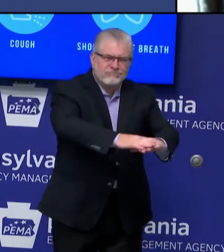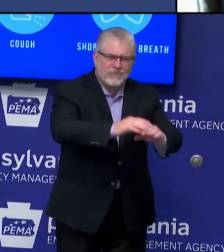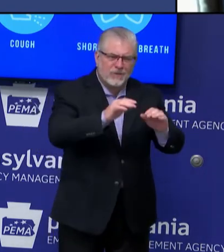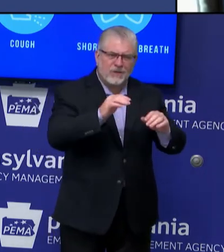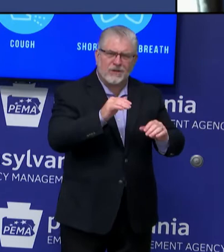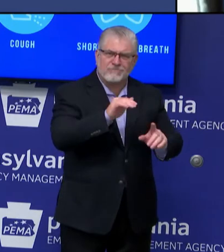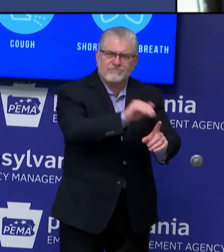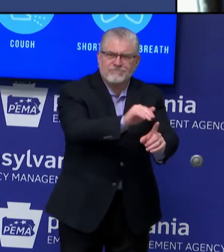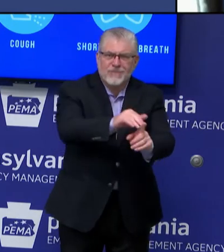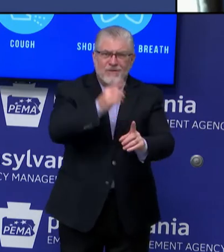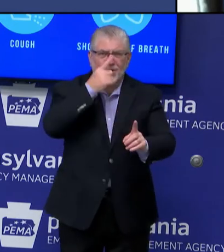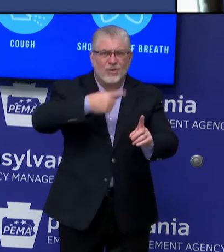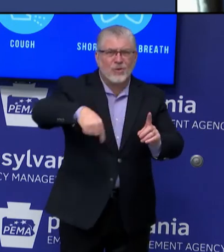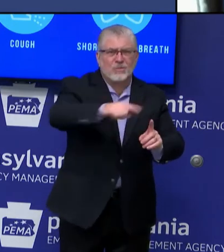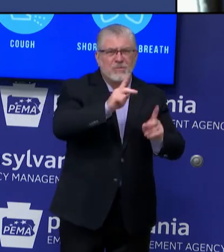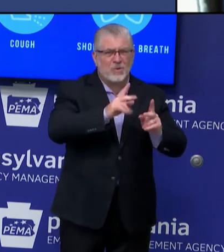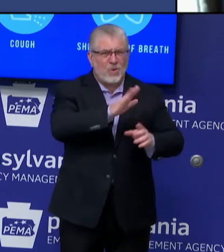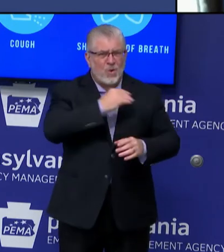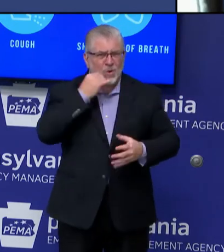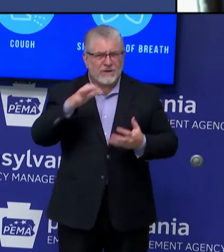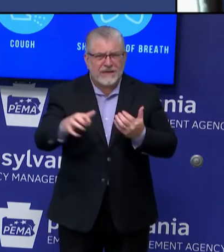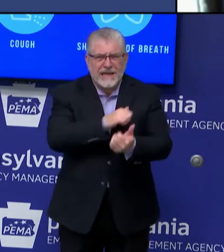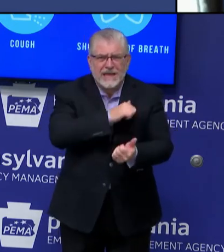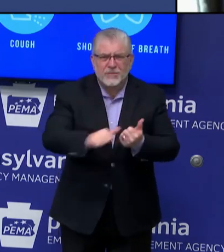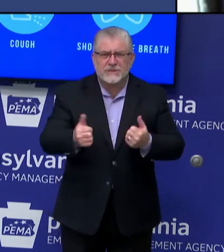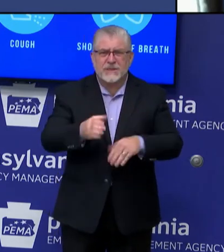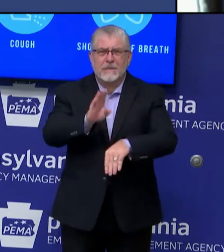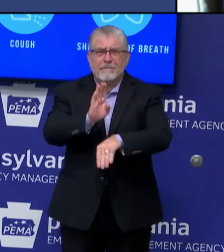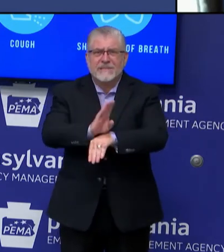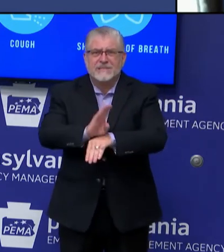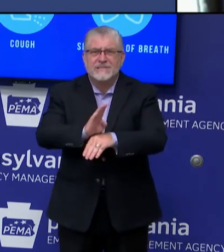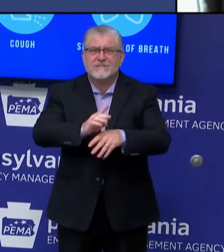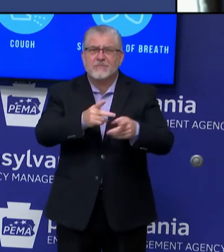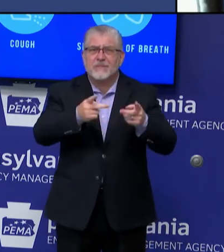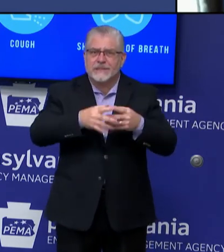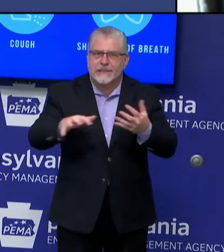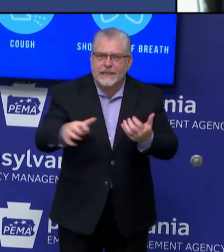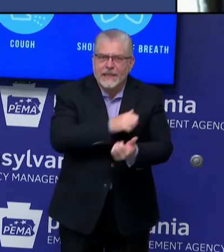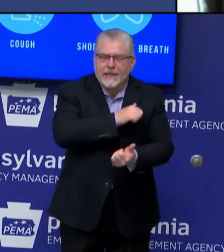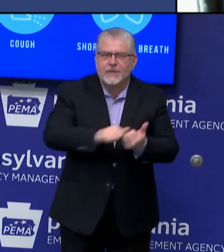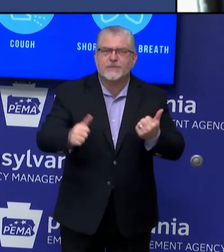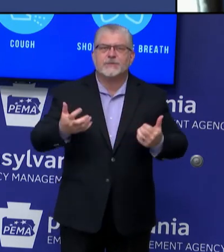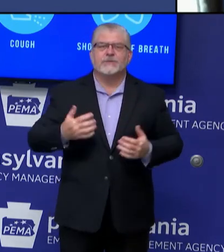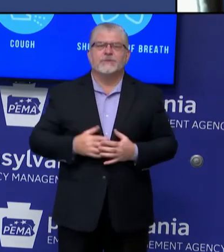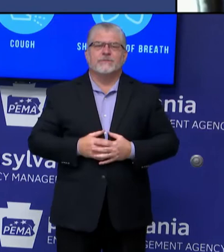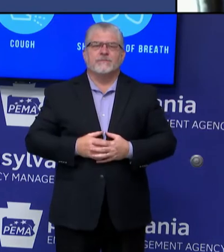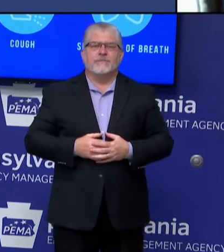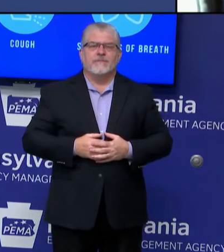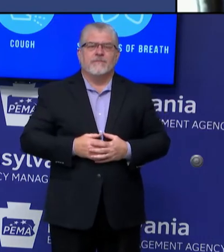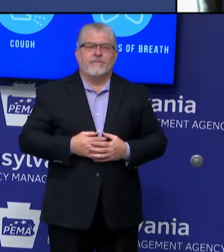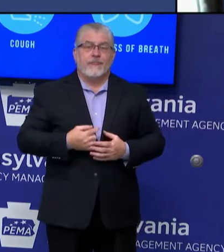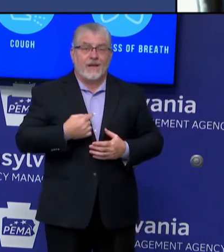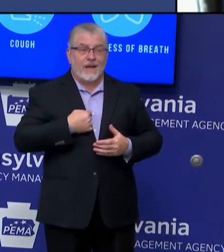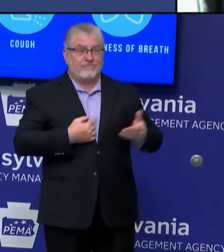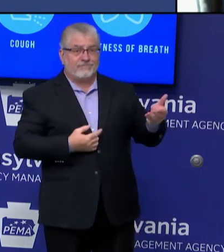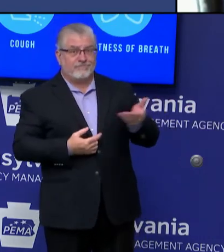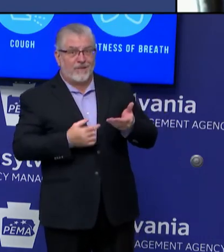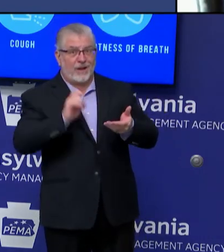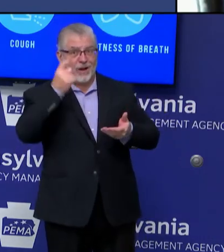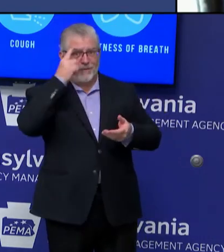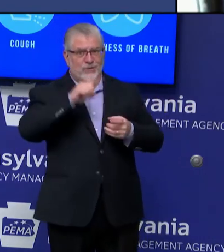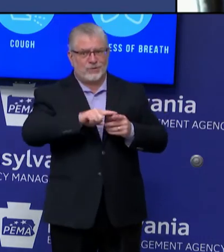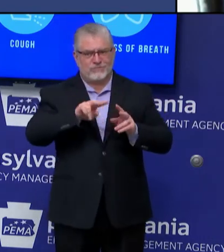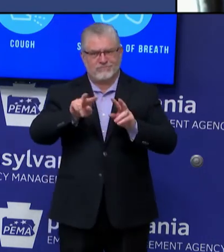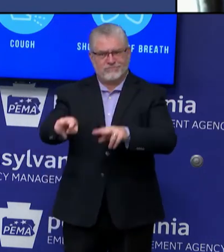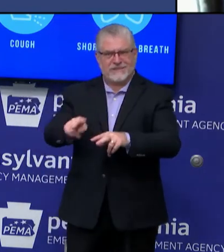businesses are damaged. I was very glad to welcome Governor Wolf to the 191st District to Darby Borough just about two